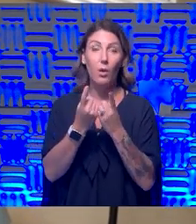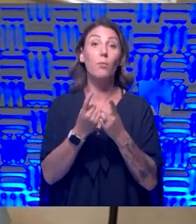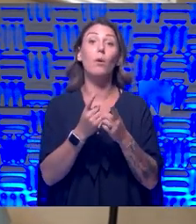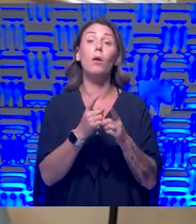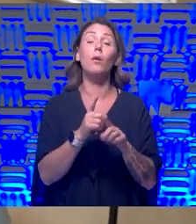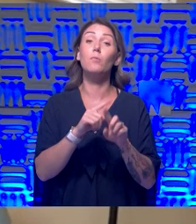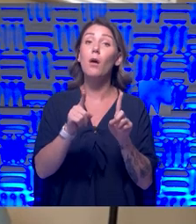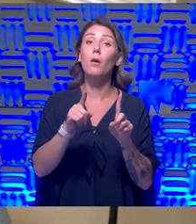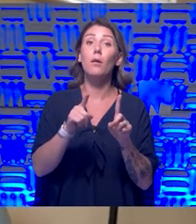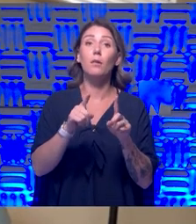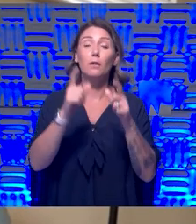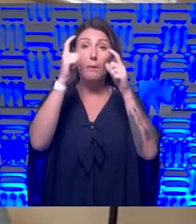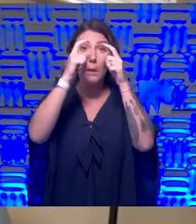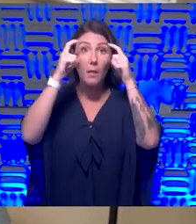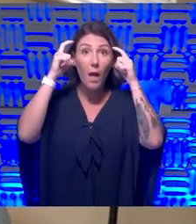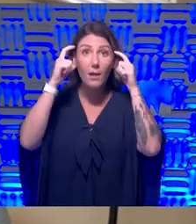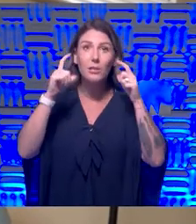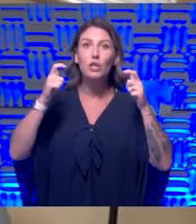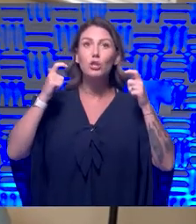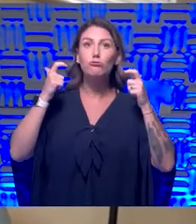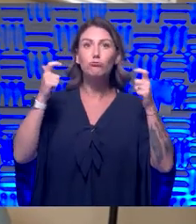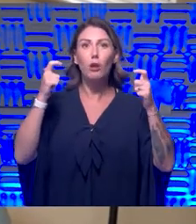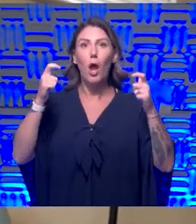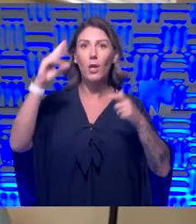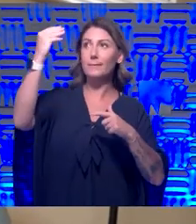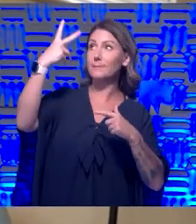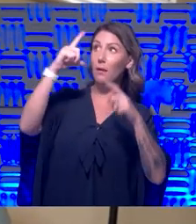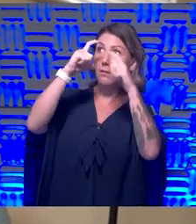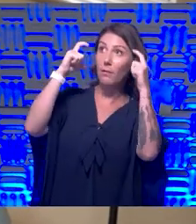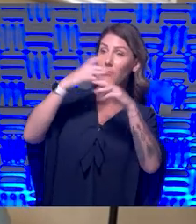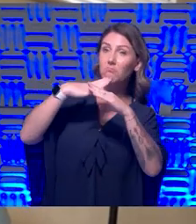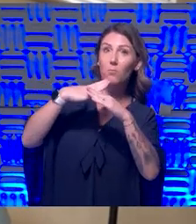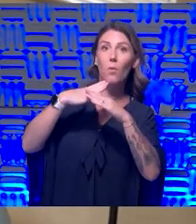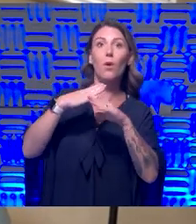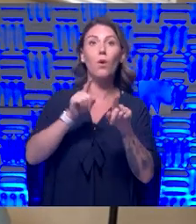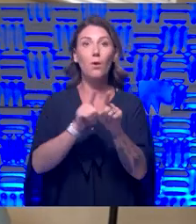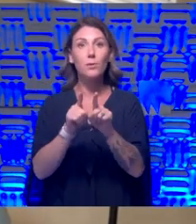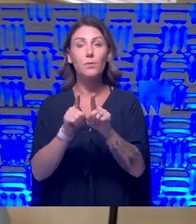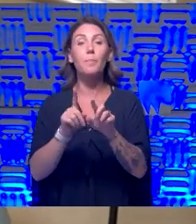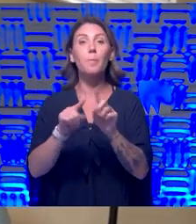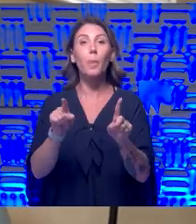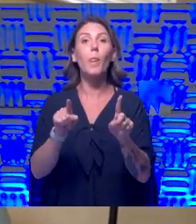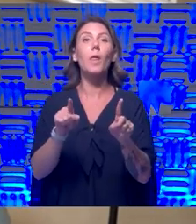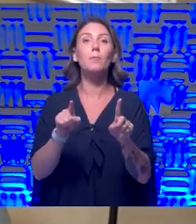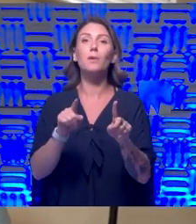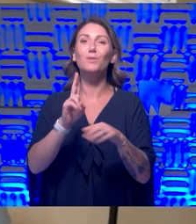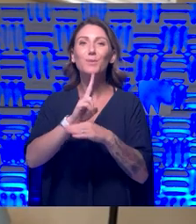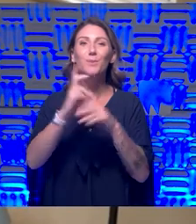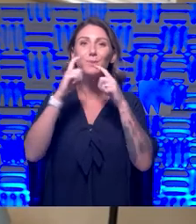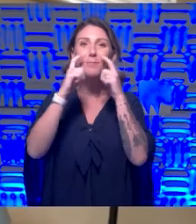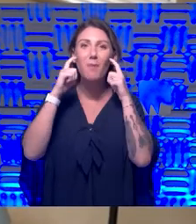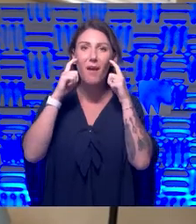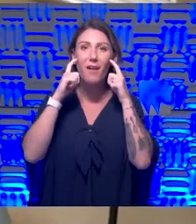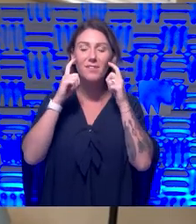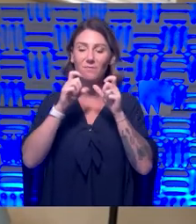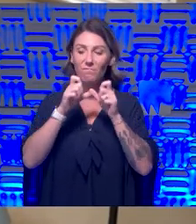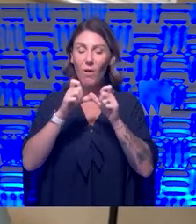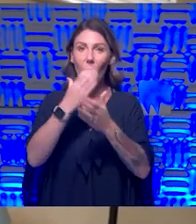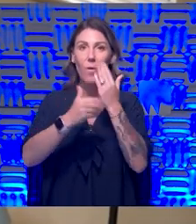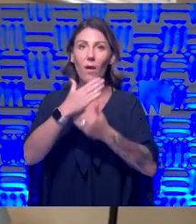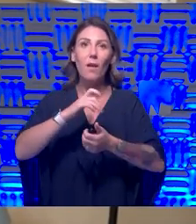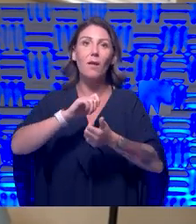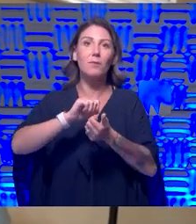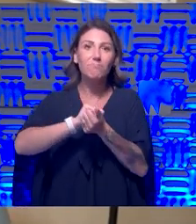or, or large sunglasses type, that may offer a little bit of protection as well. But again, wear the mask, do the hand hygiene, don't touch your